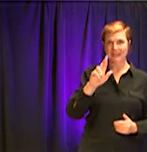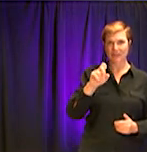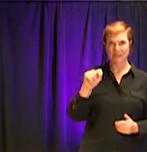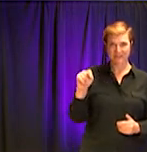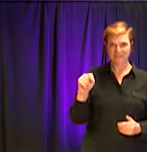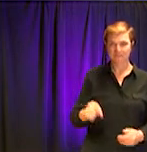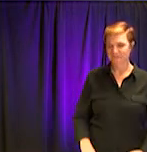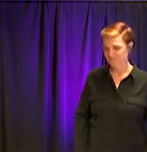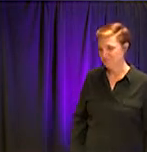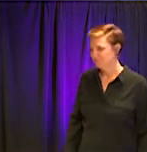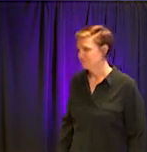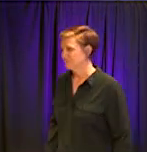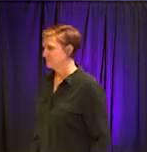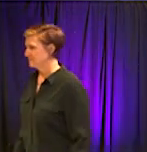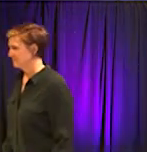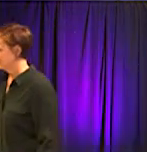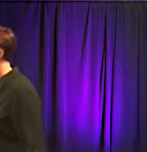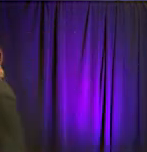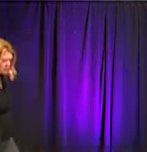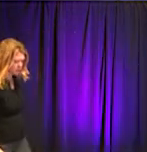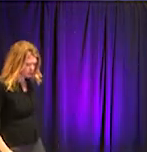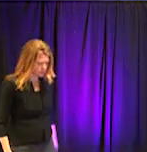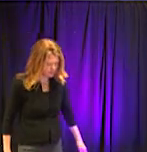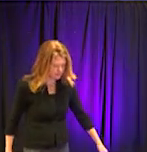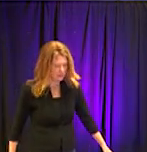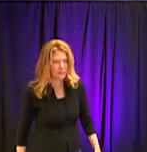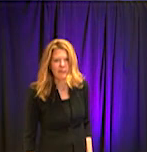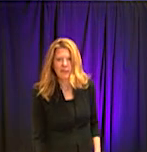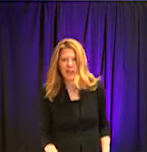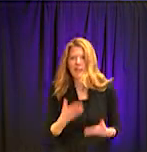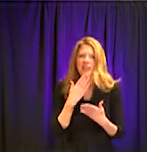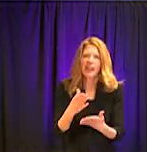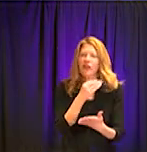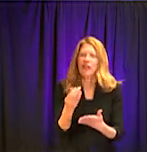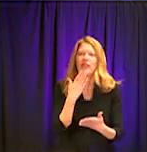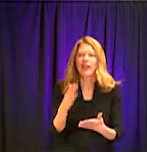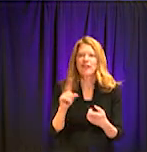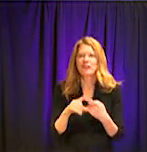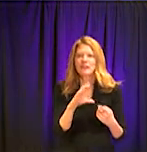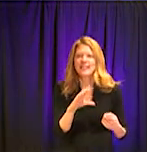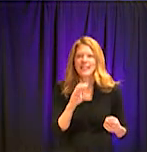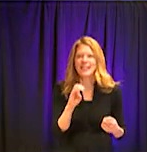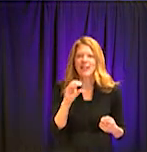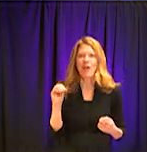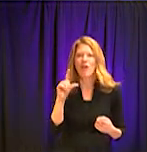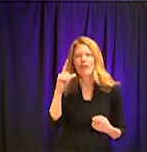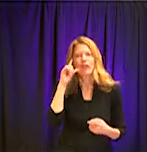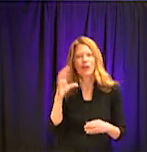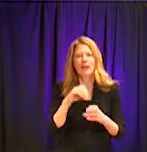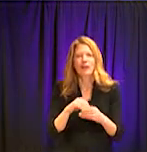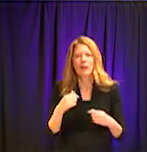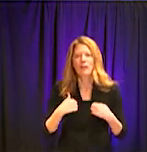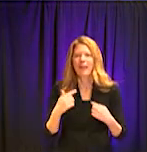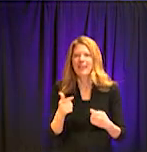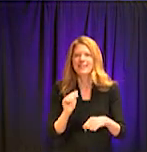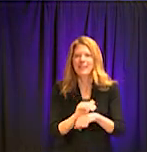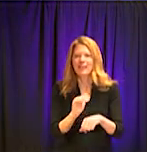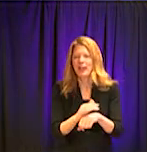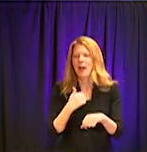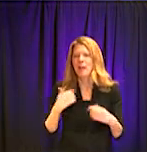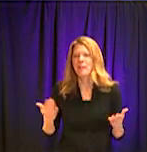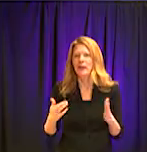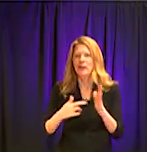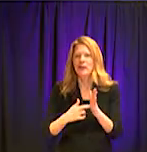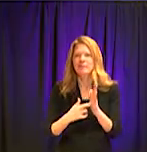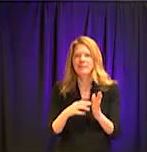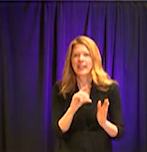Thank you. I also want to say thank you to the CEO for including me this evening. I'm here representing the